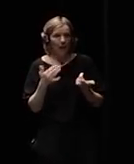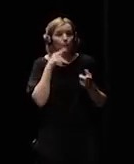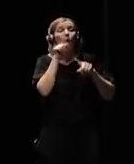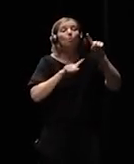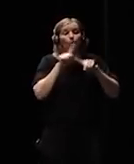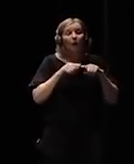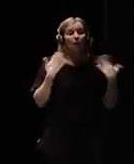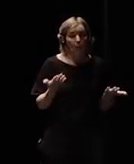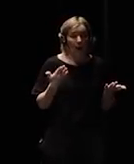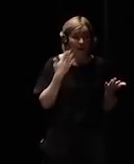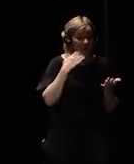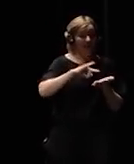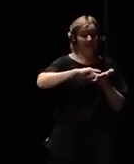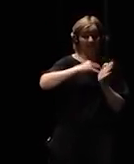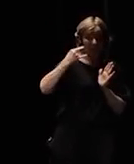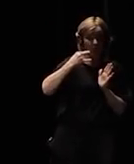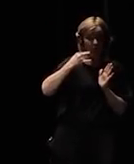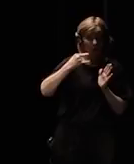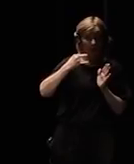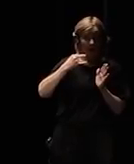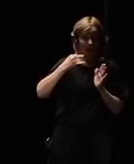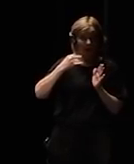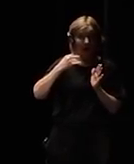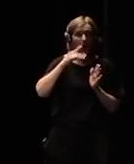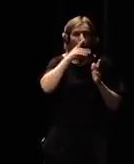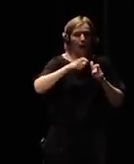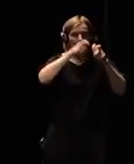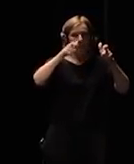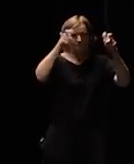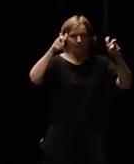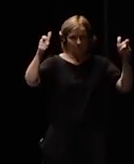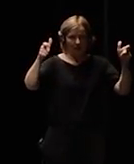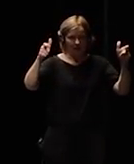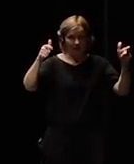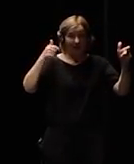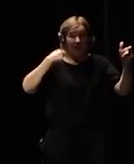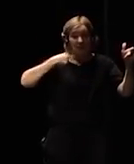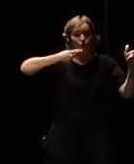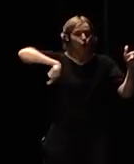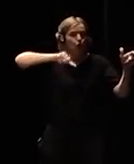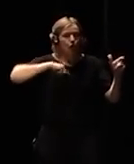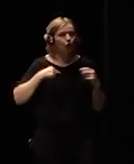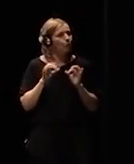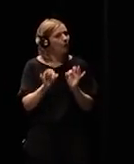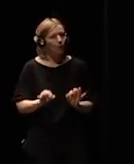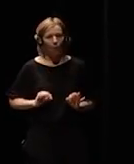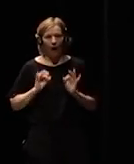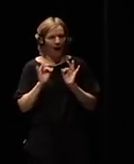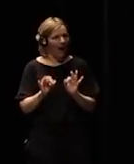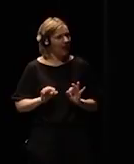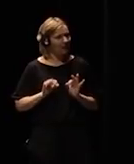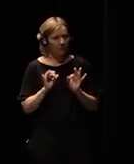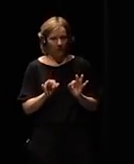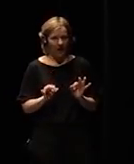is exploding exponentially we're still the same. You are not going to be exponential because